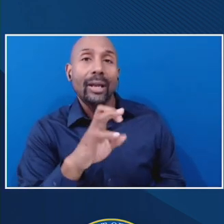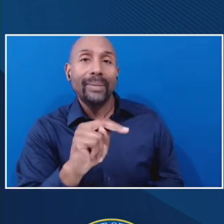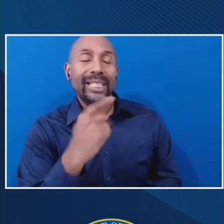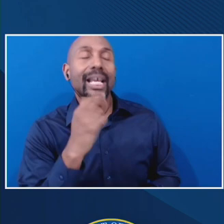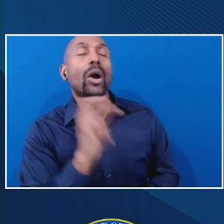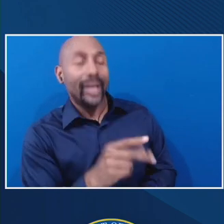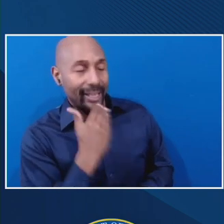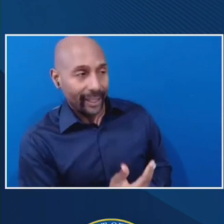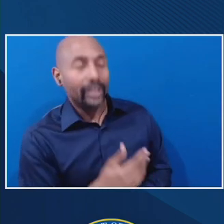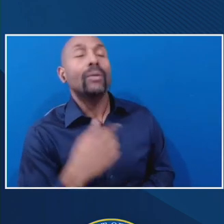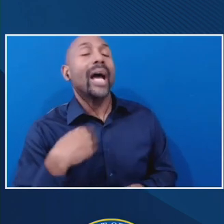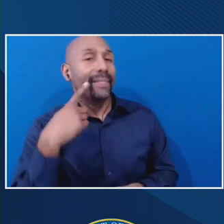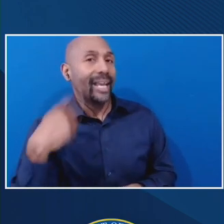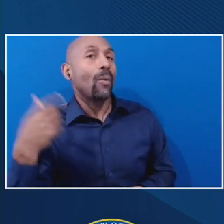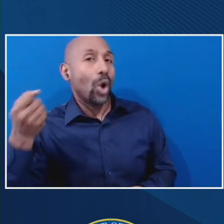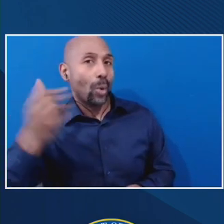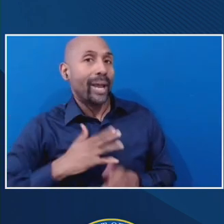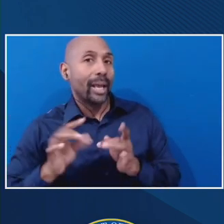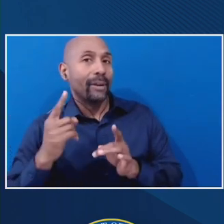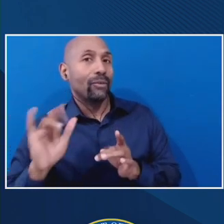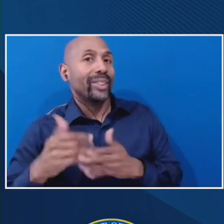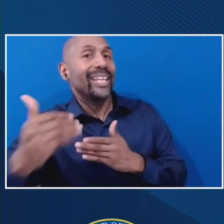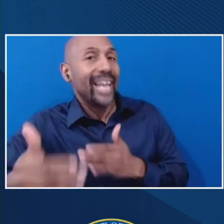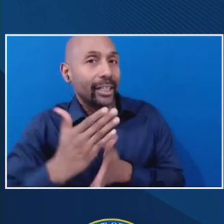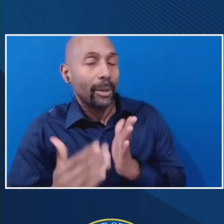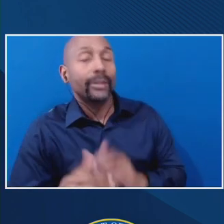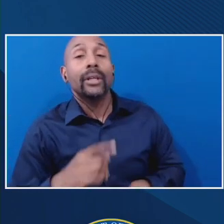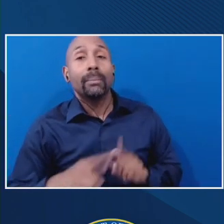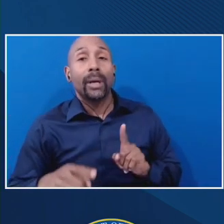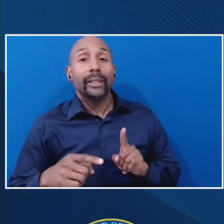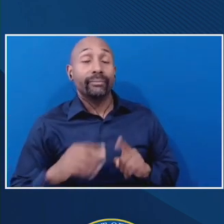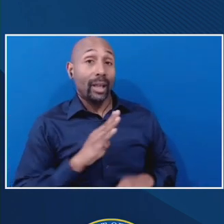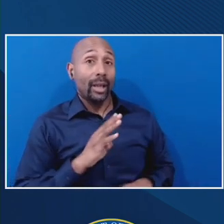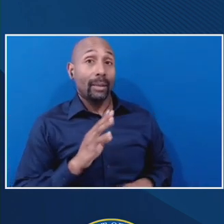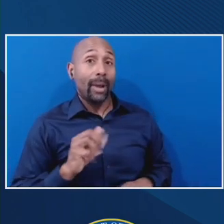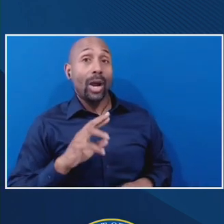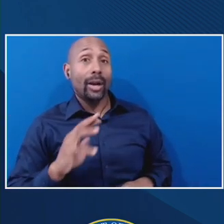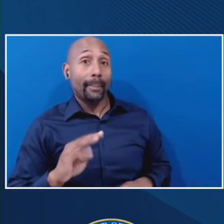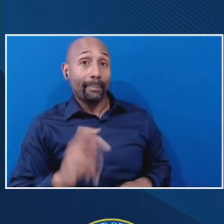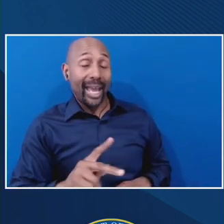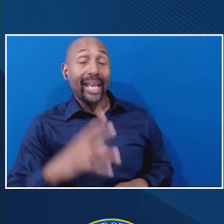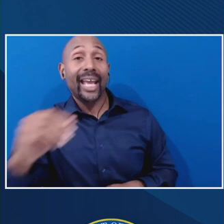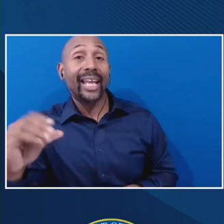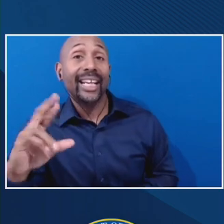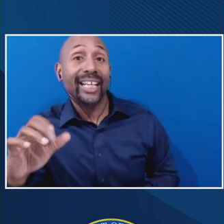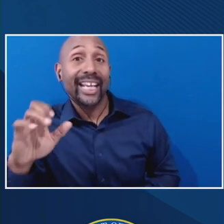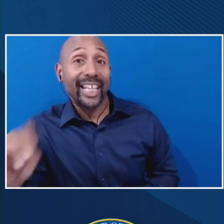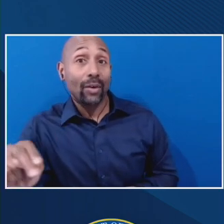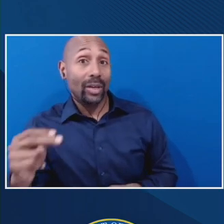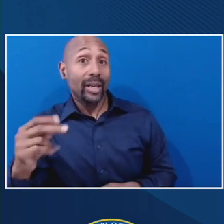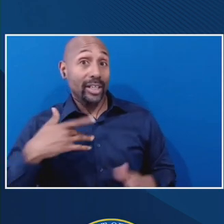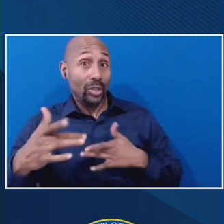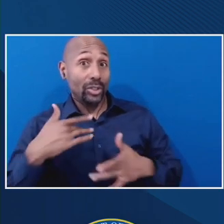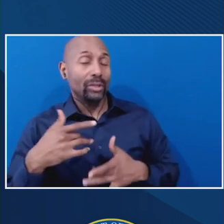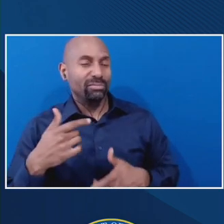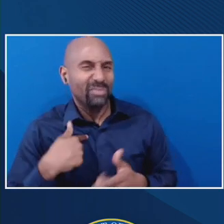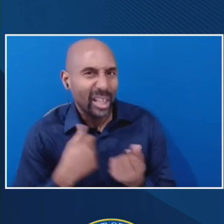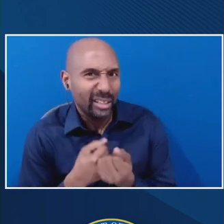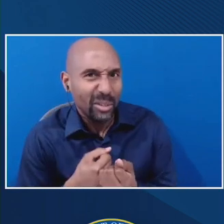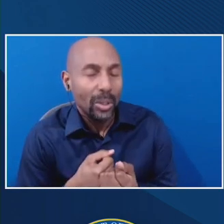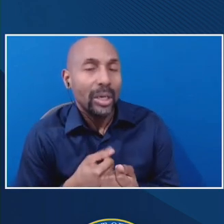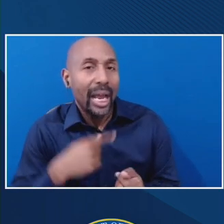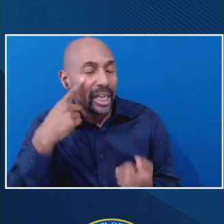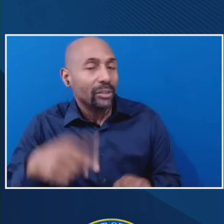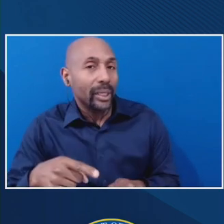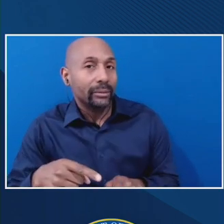my concern also, I echo both Barmak and Carolyn's concerns. I, I do think this is a, it's great that apartment is thinking about this. I'm just concerned